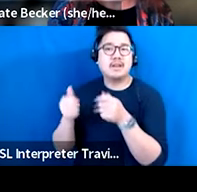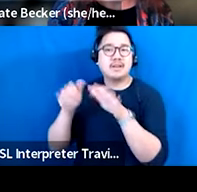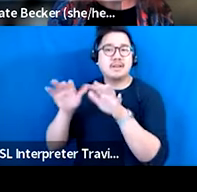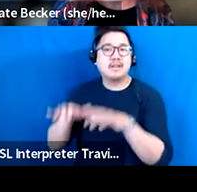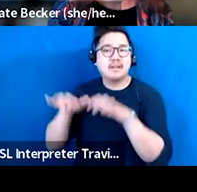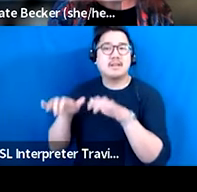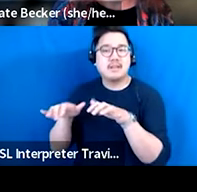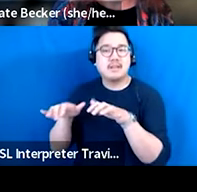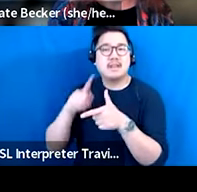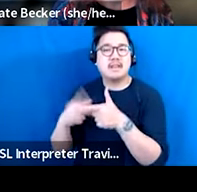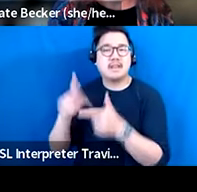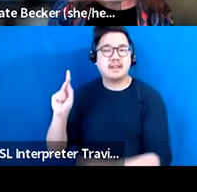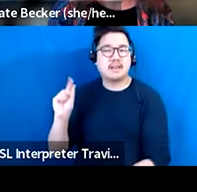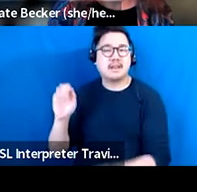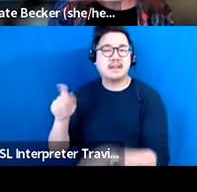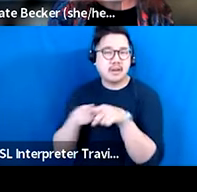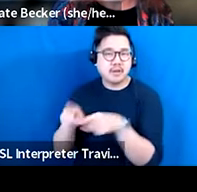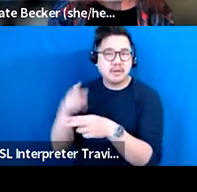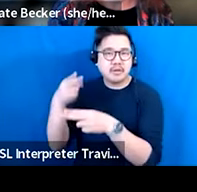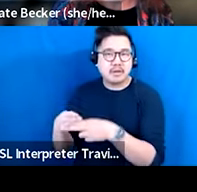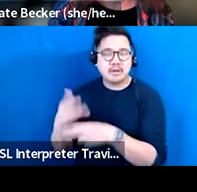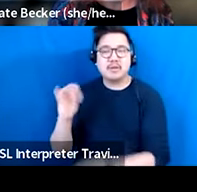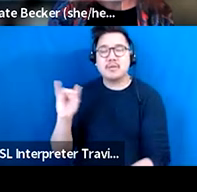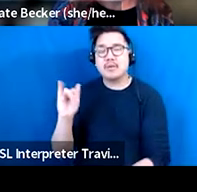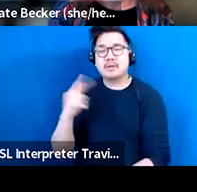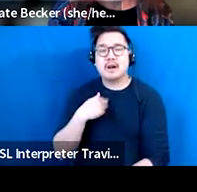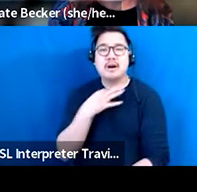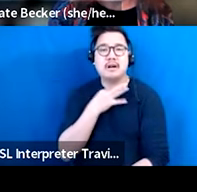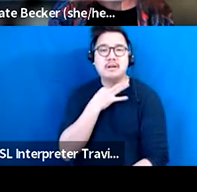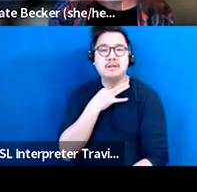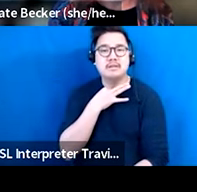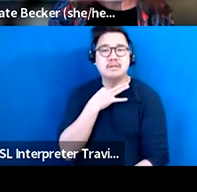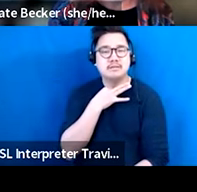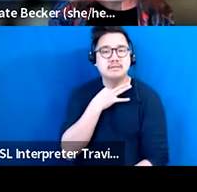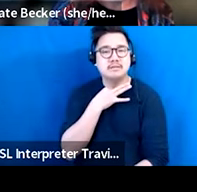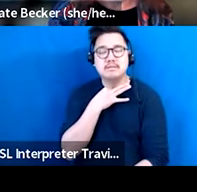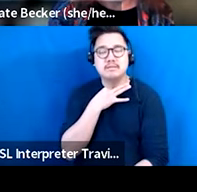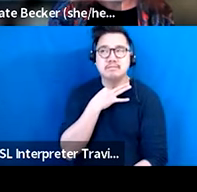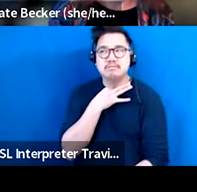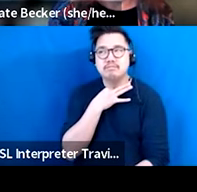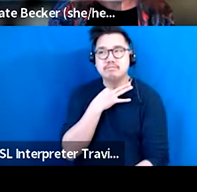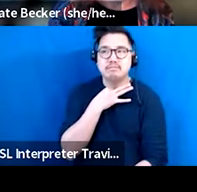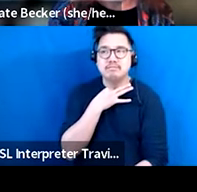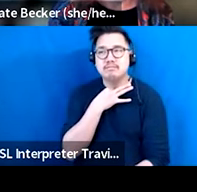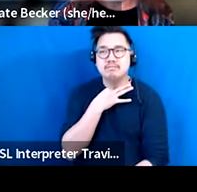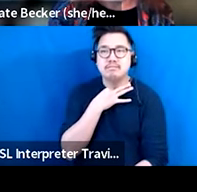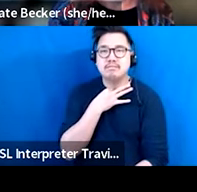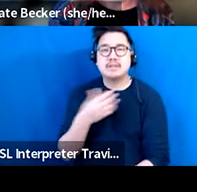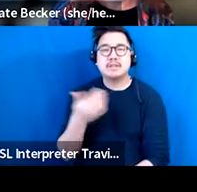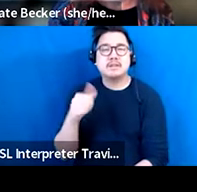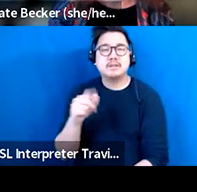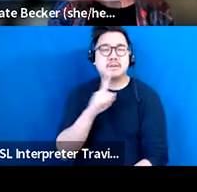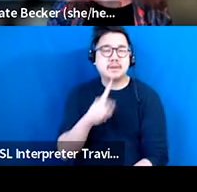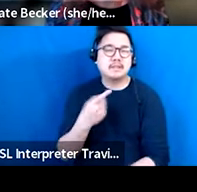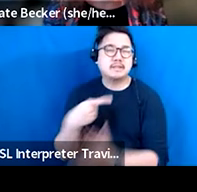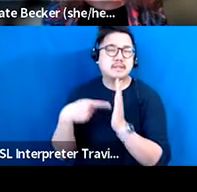of introduced the same question. But I was just wondering if there's any like practical examples or thoughts